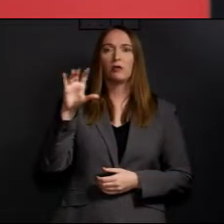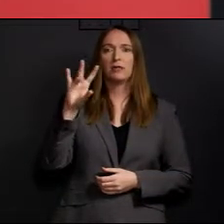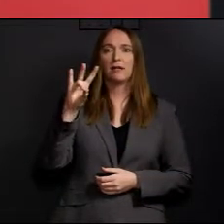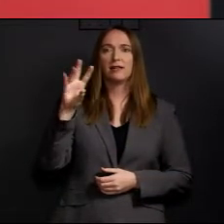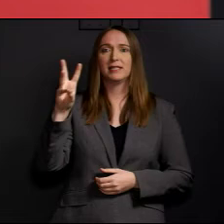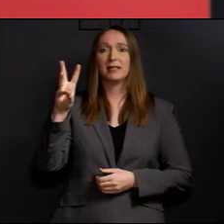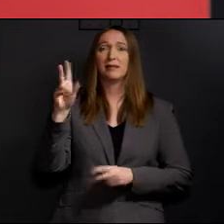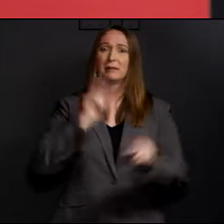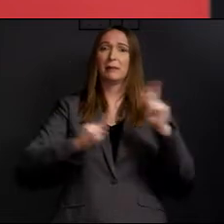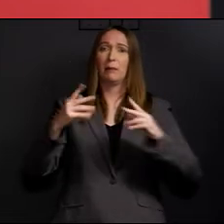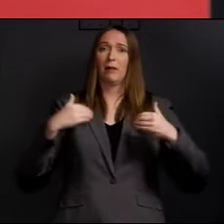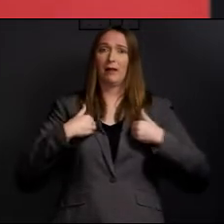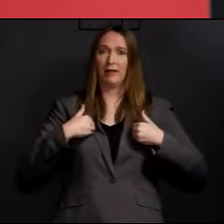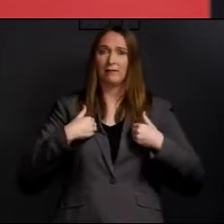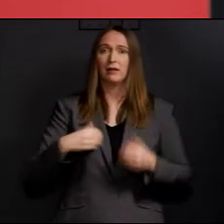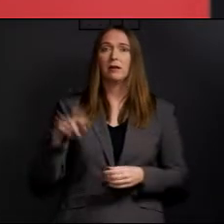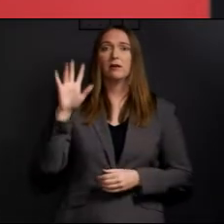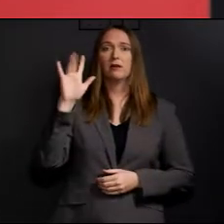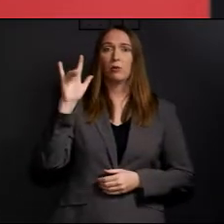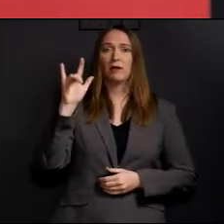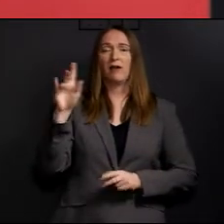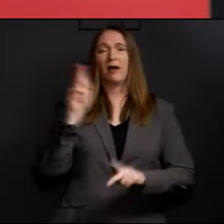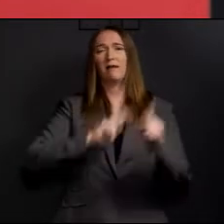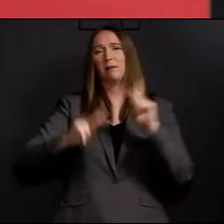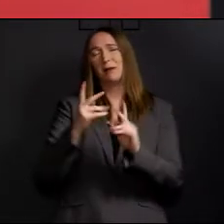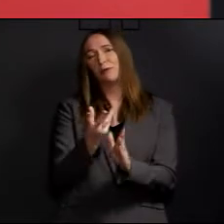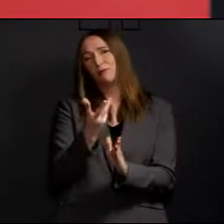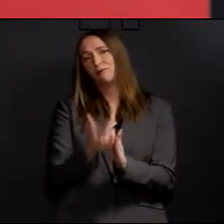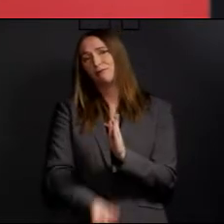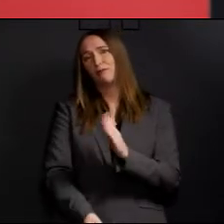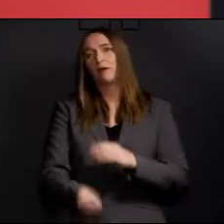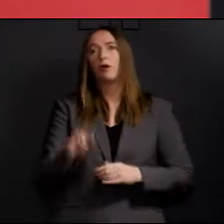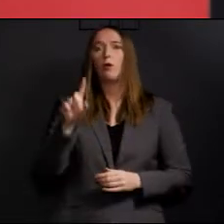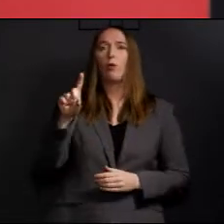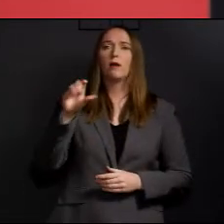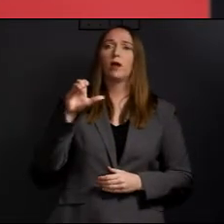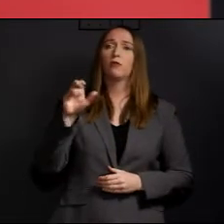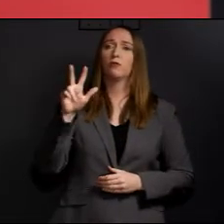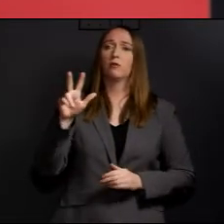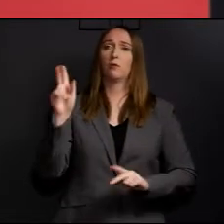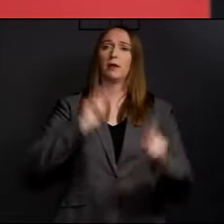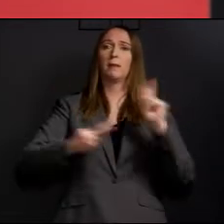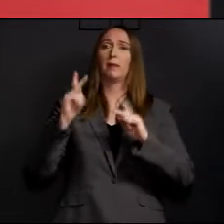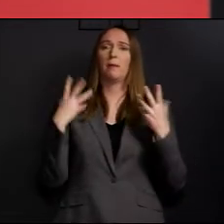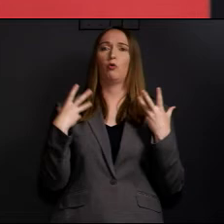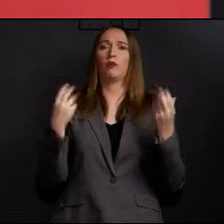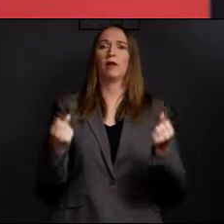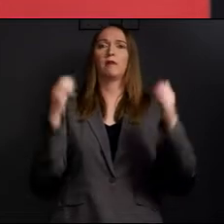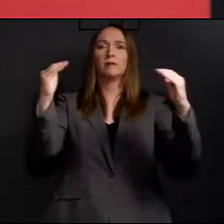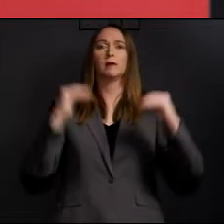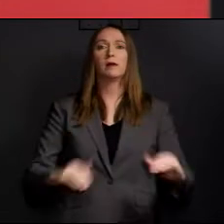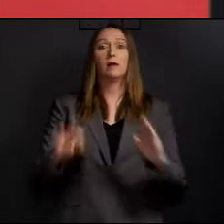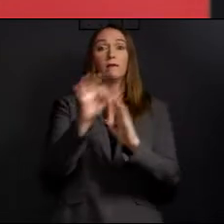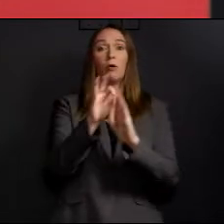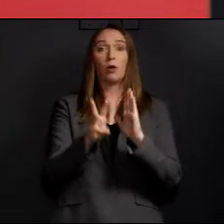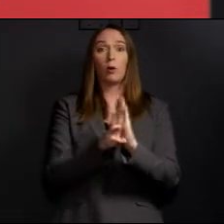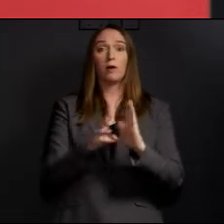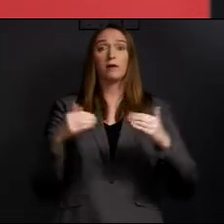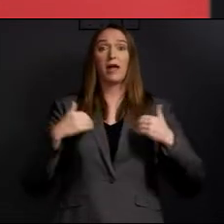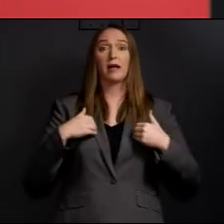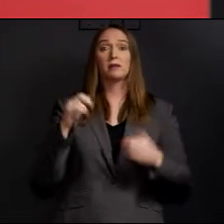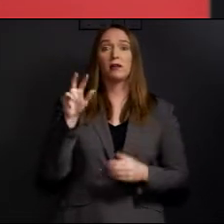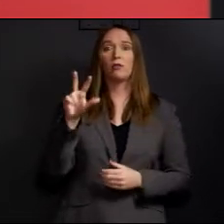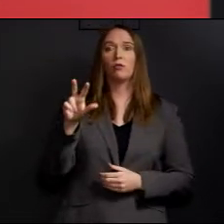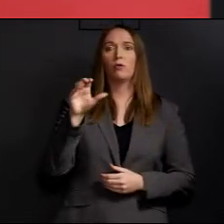cases, 25 fatalities and 103 recovered cases. Fort Worth has 335